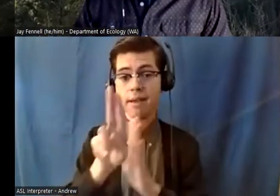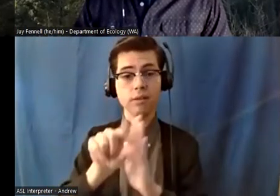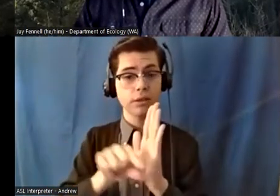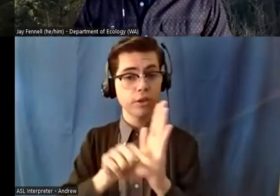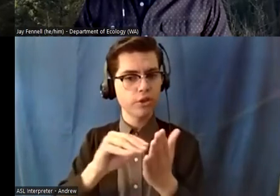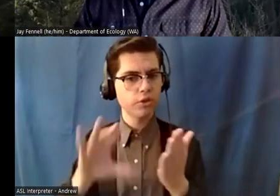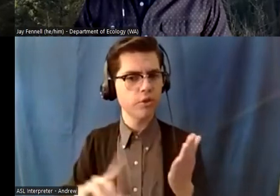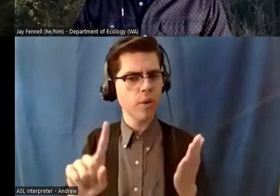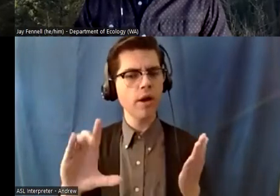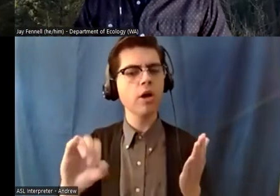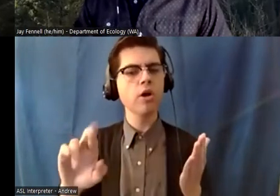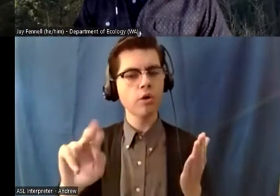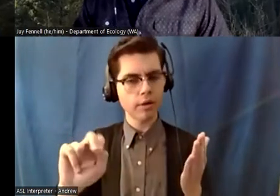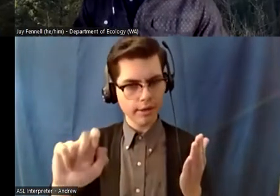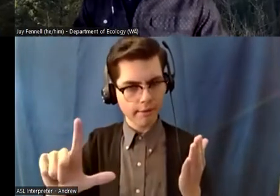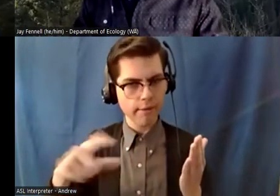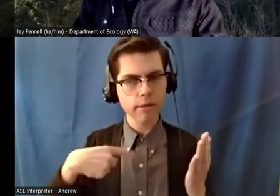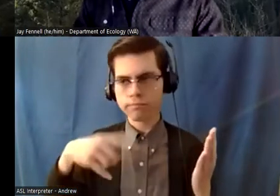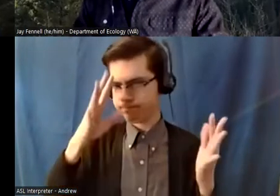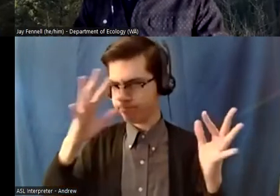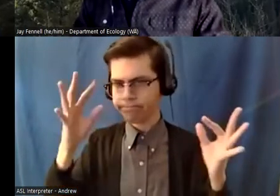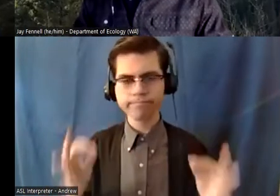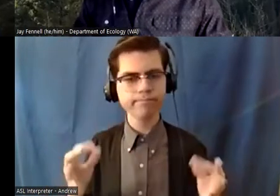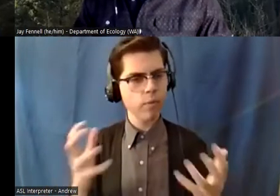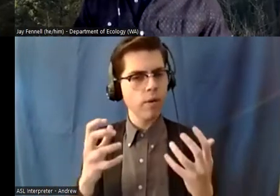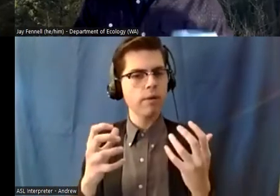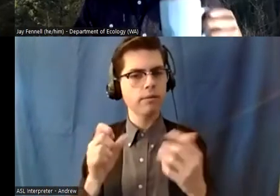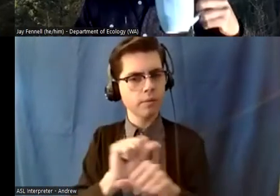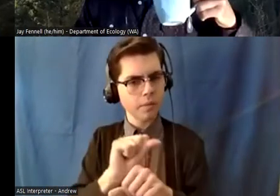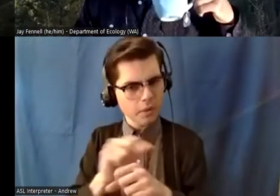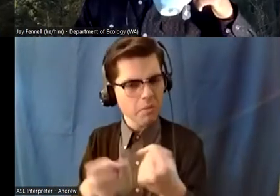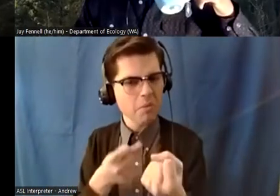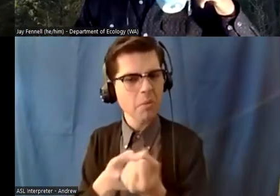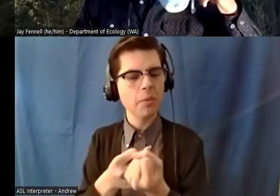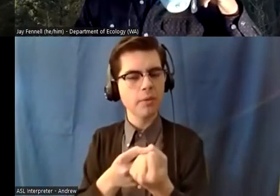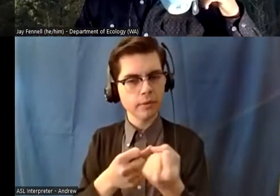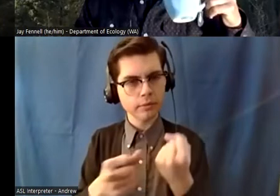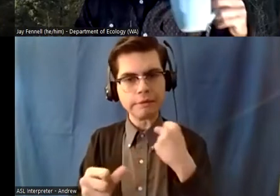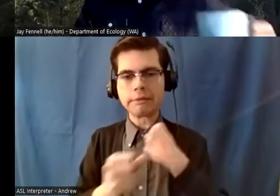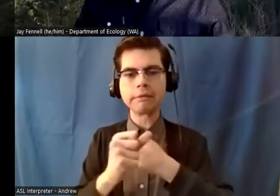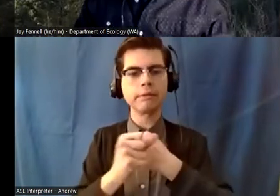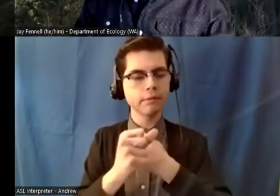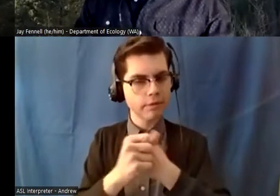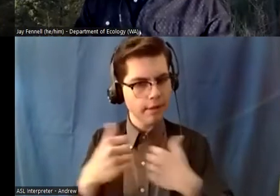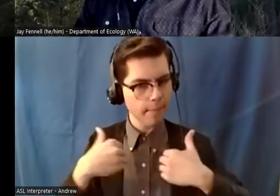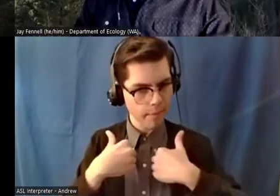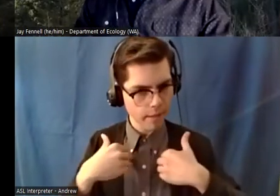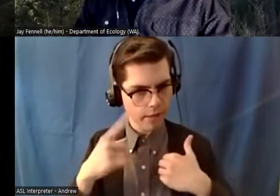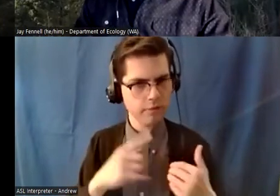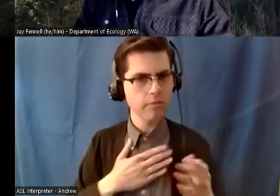decided that i wanted to uh work with endangered species for my career and i read through